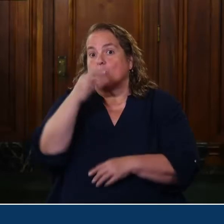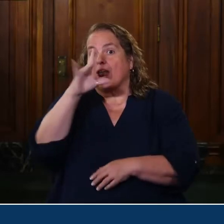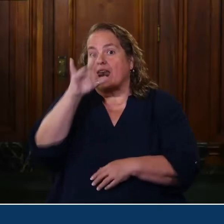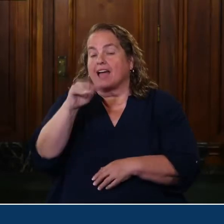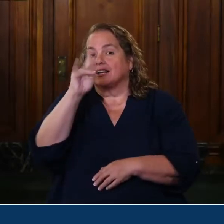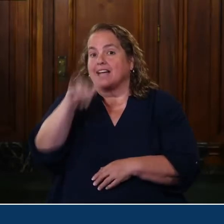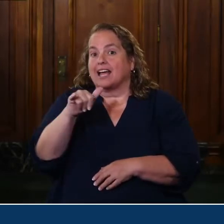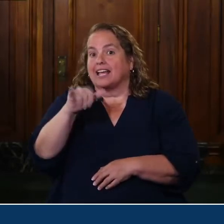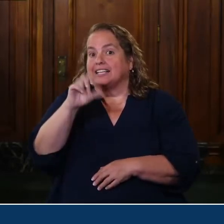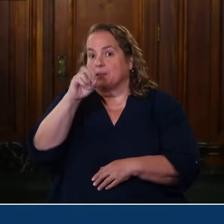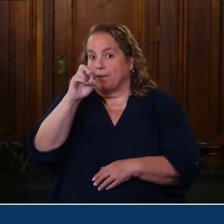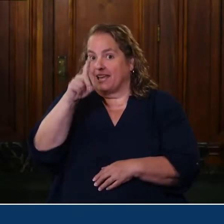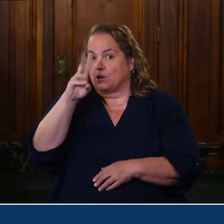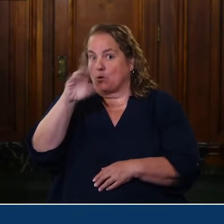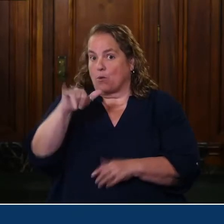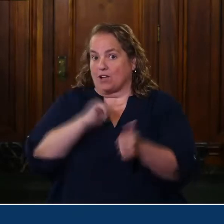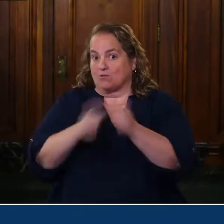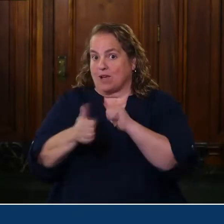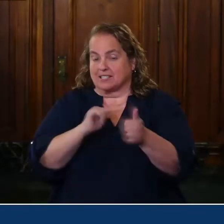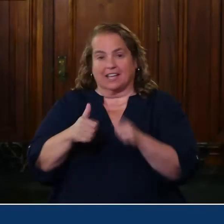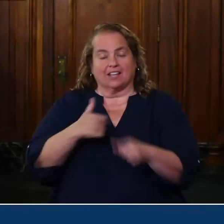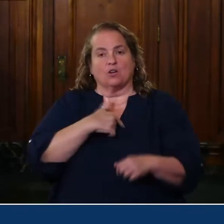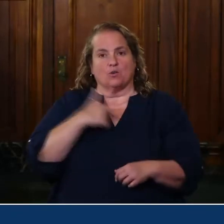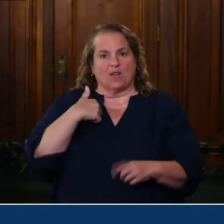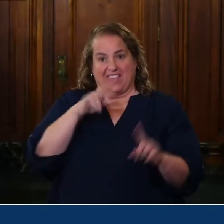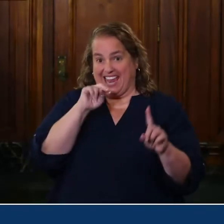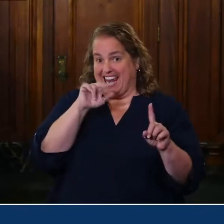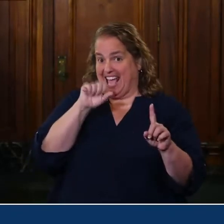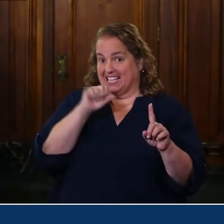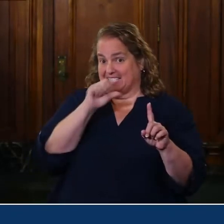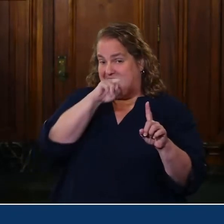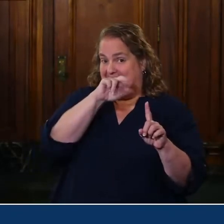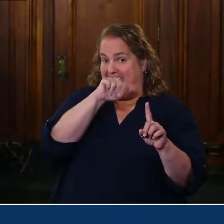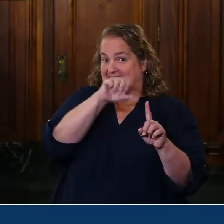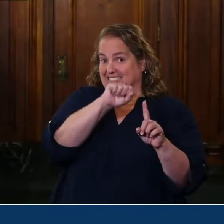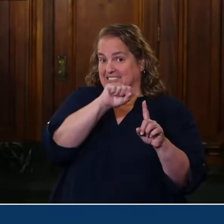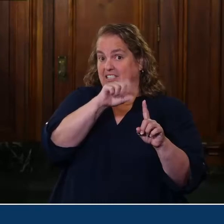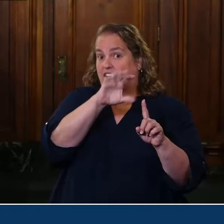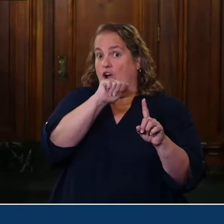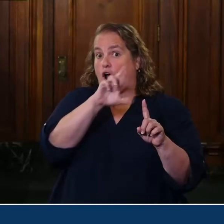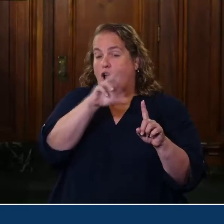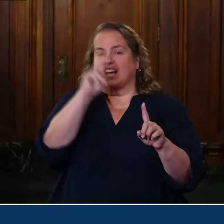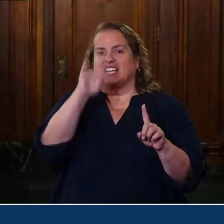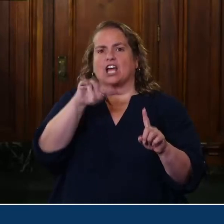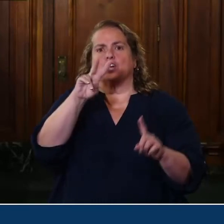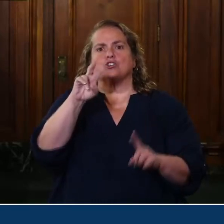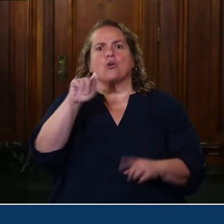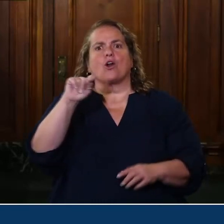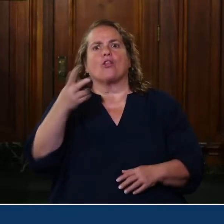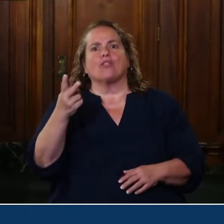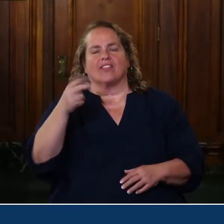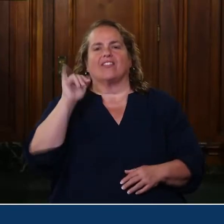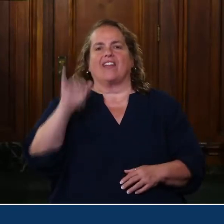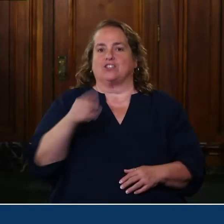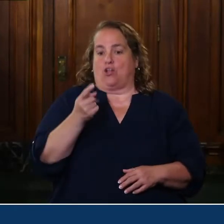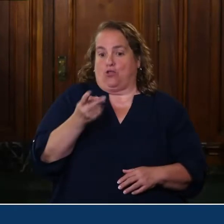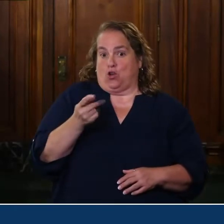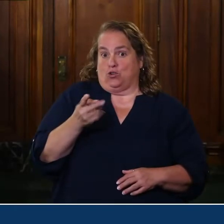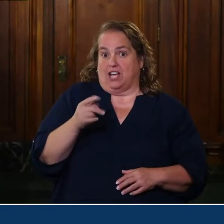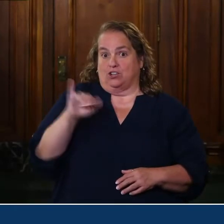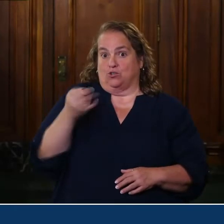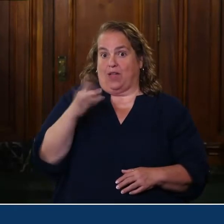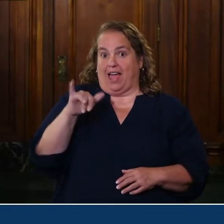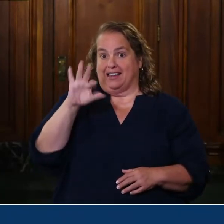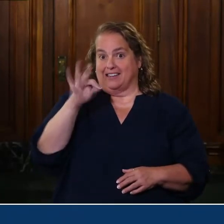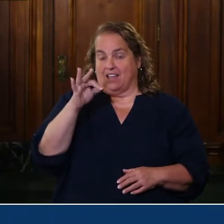Speedway. The weekend commences with the NASCAR Xfinity Series, Kentucky 200. That's Thursday, July 9th on Fox Sports